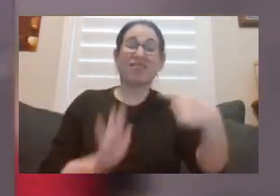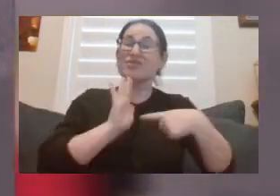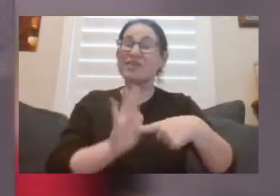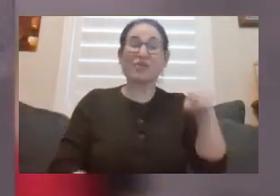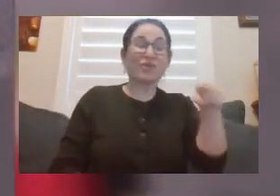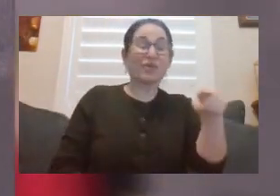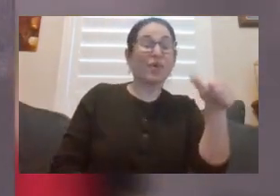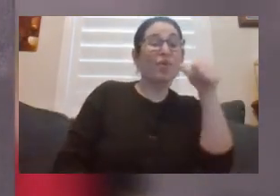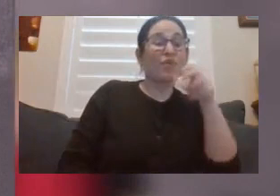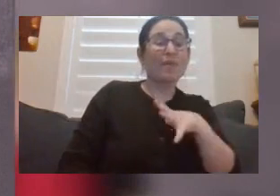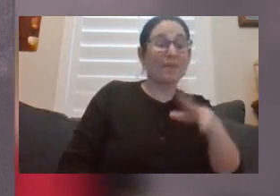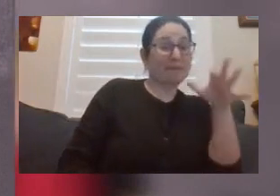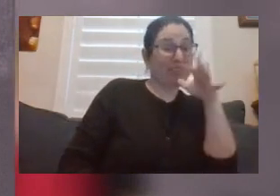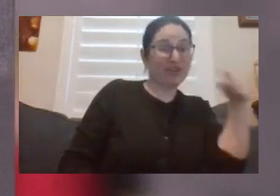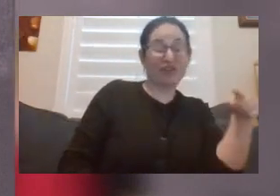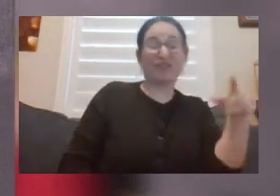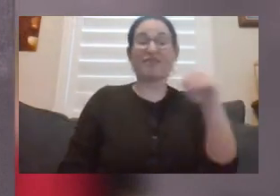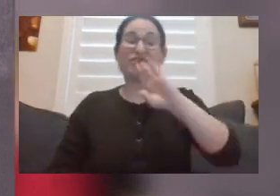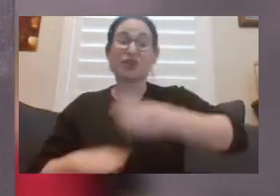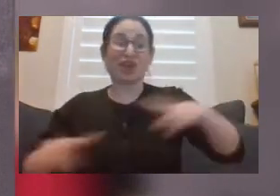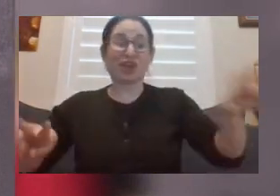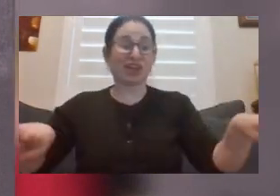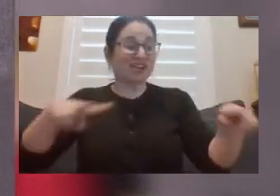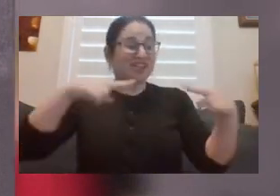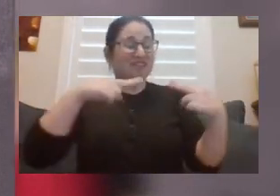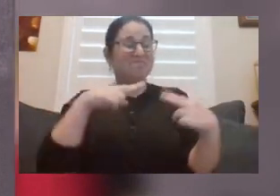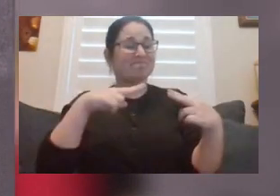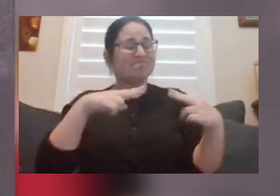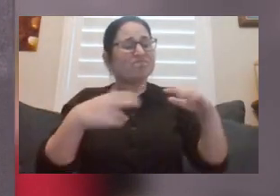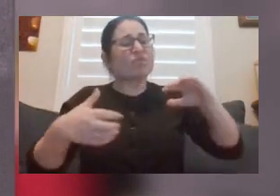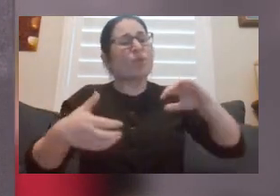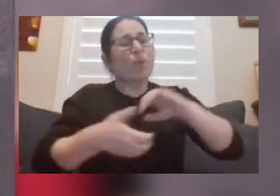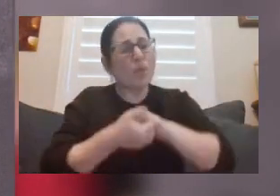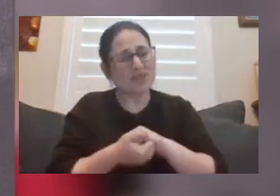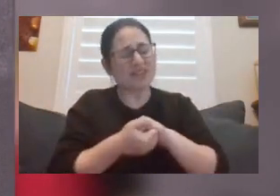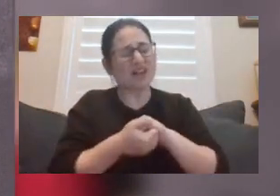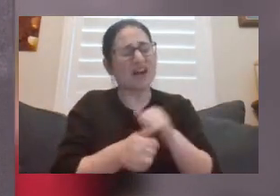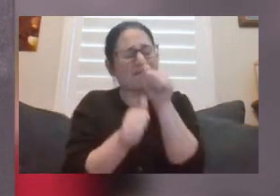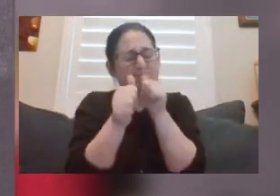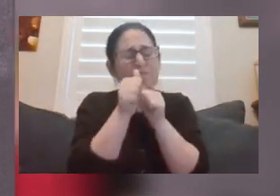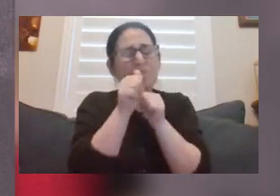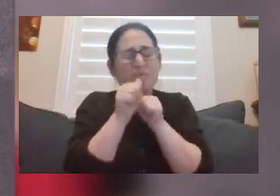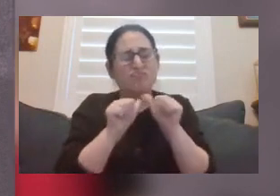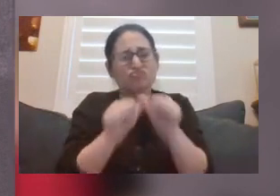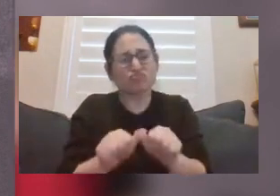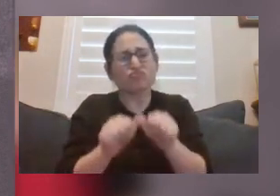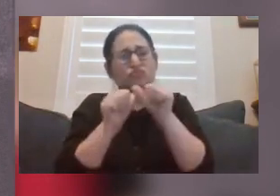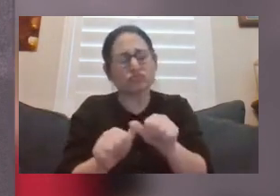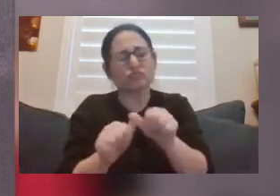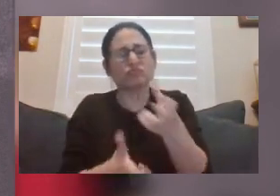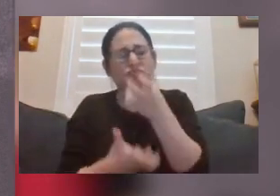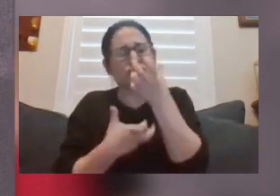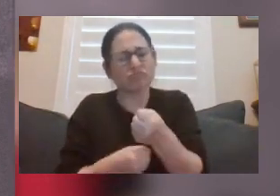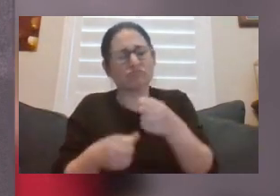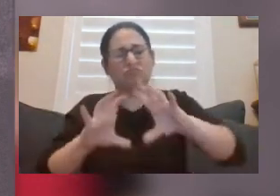her young daughter lock eyes as they hold hands, marching among the soldiers. They've been sharing in the struggles of the army, working to support it as it